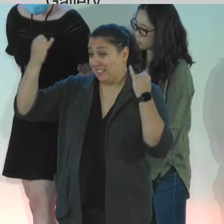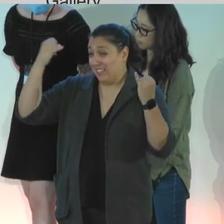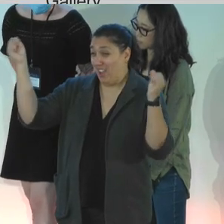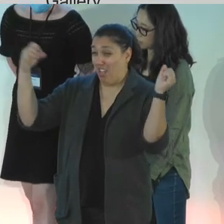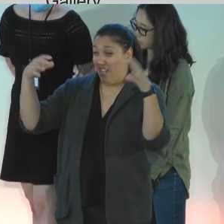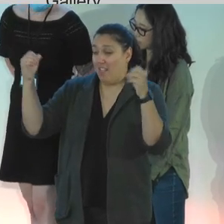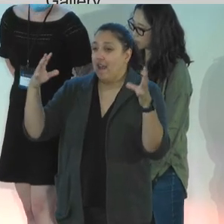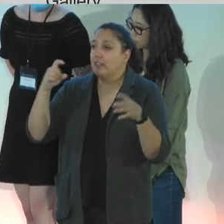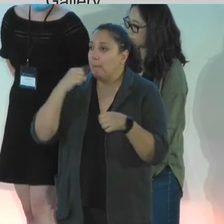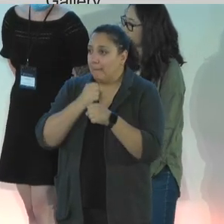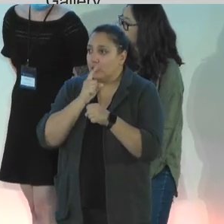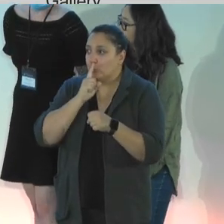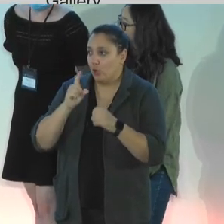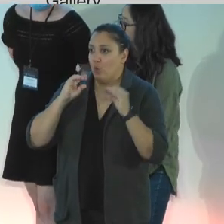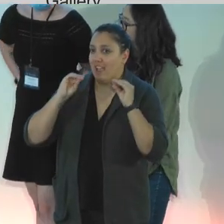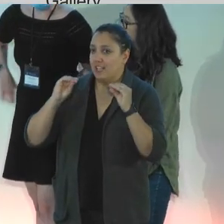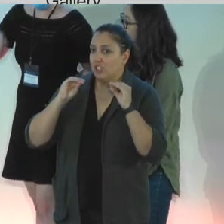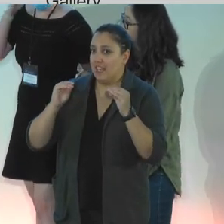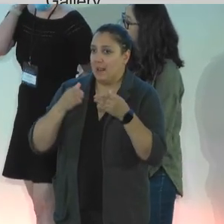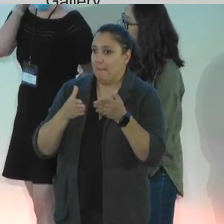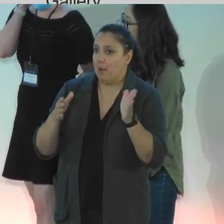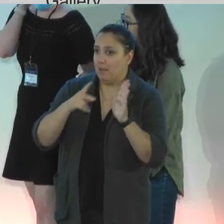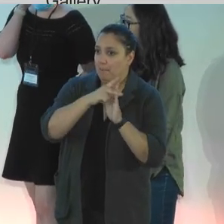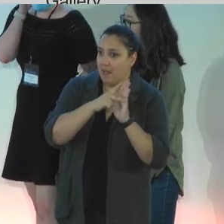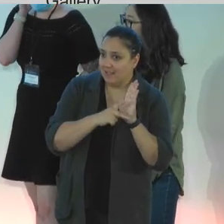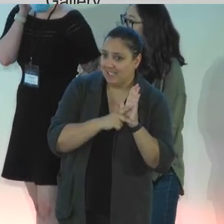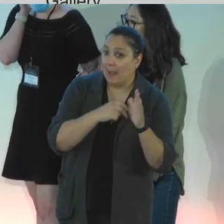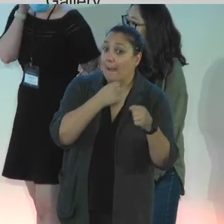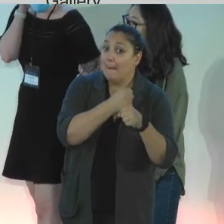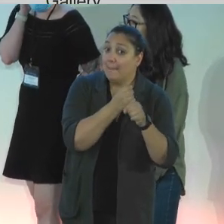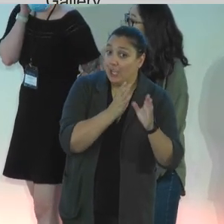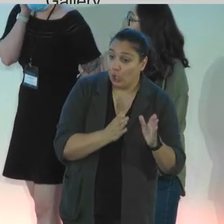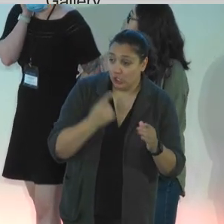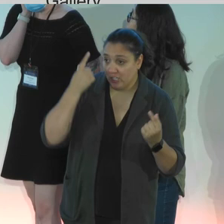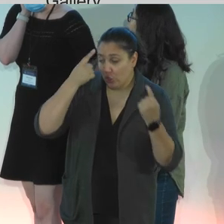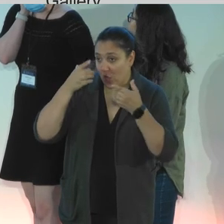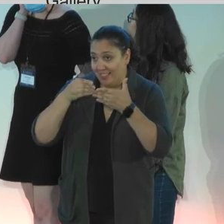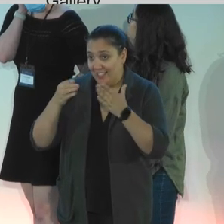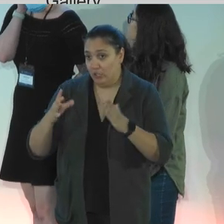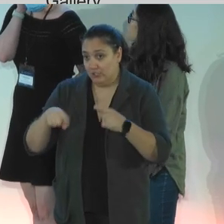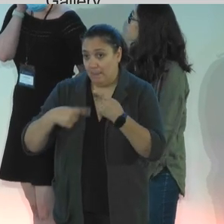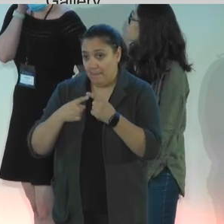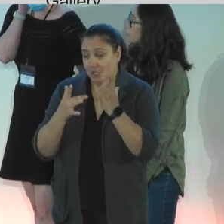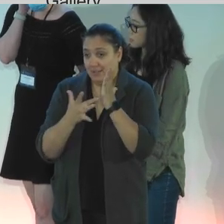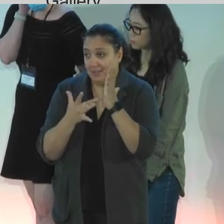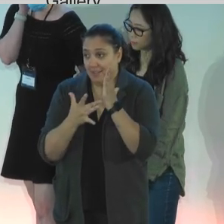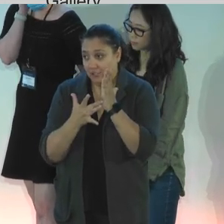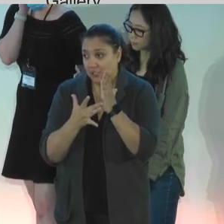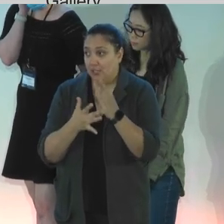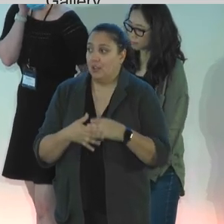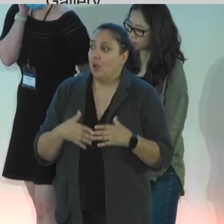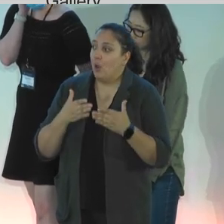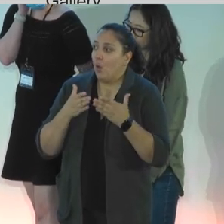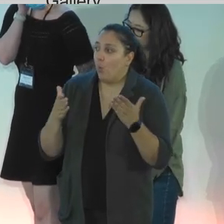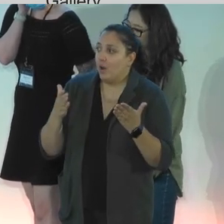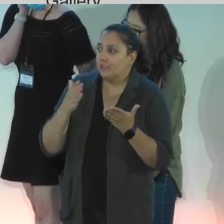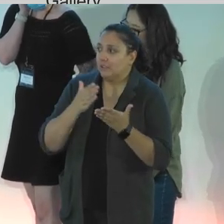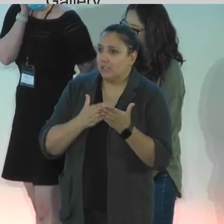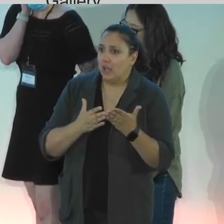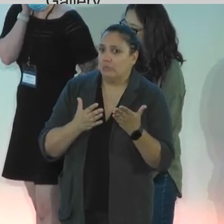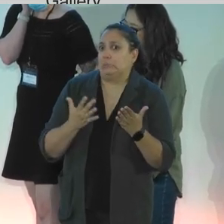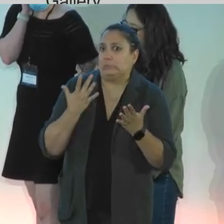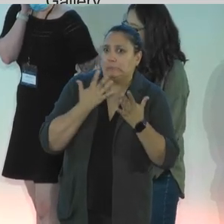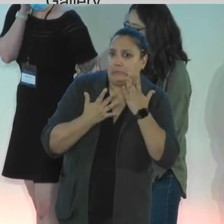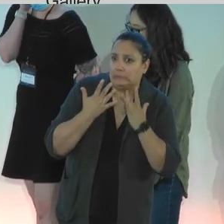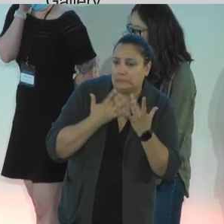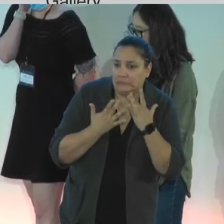that we're educating public policy makers and thought leaders about the technology, what some of the shortcomings are, what